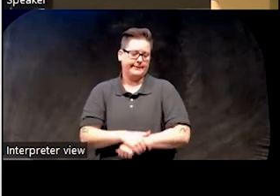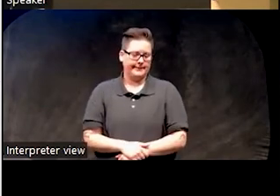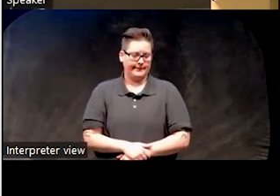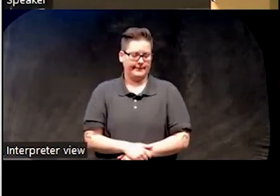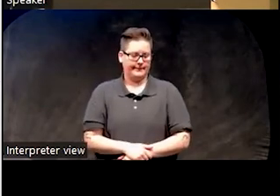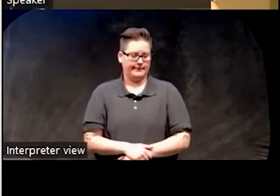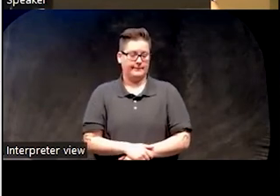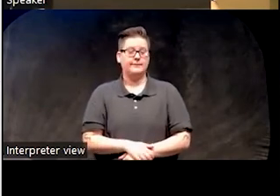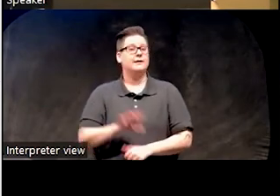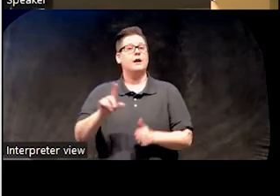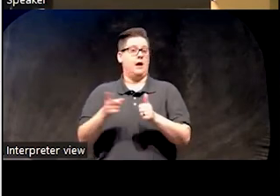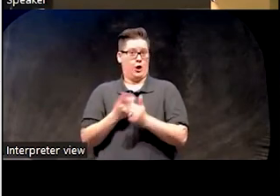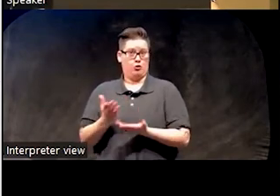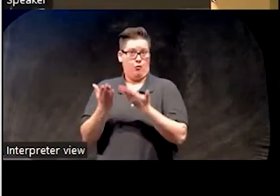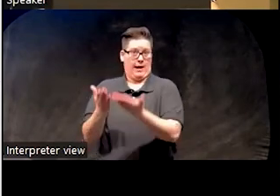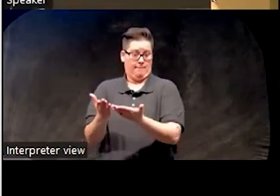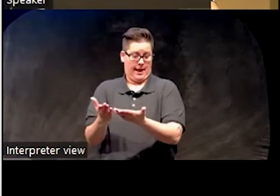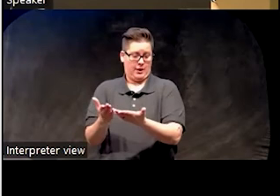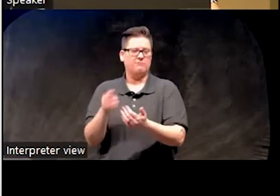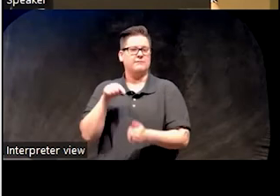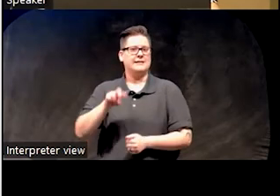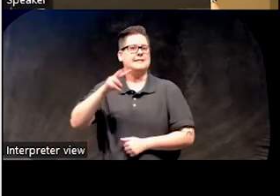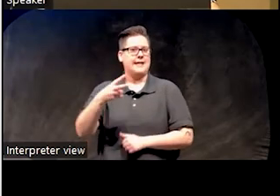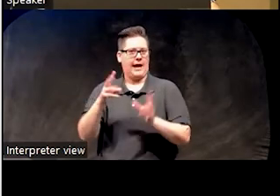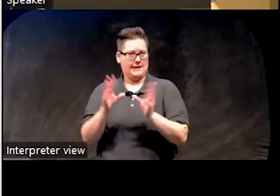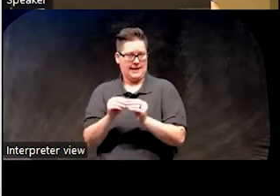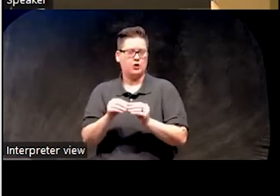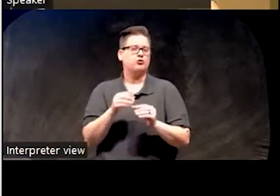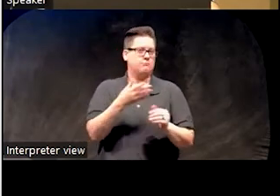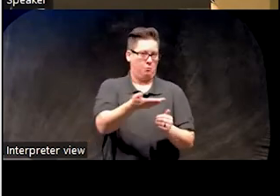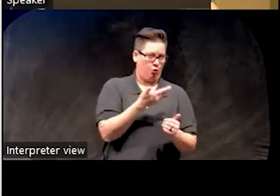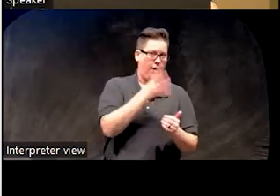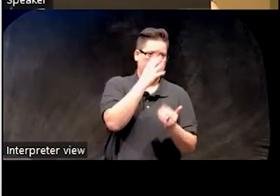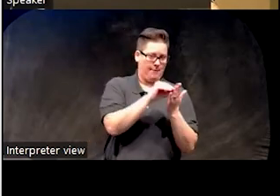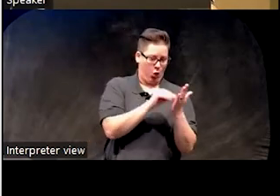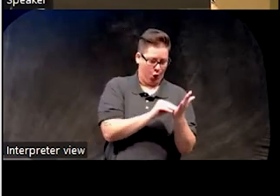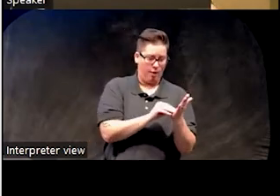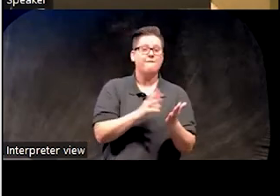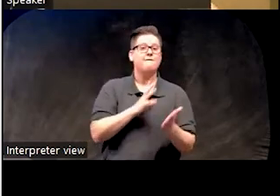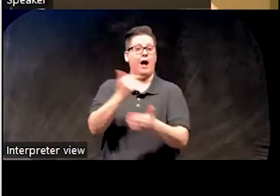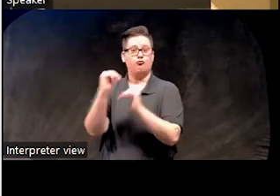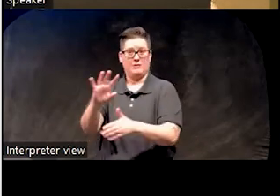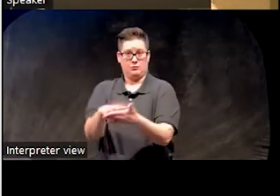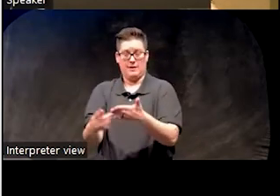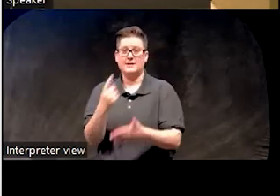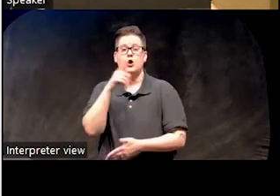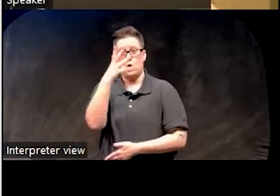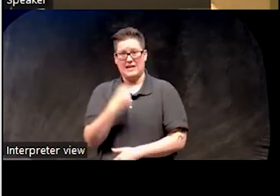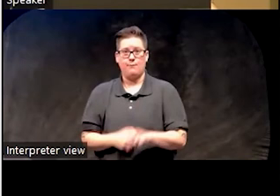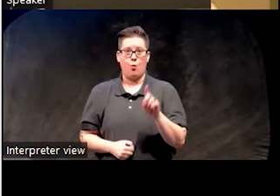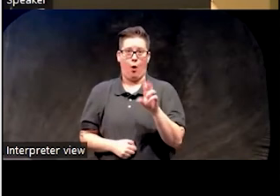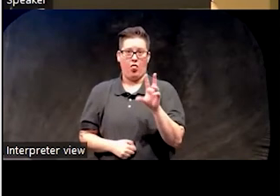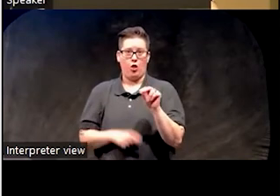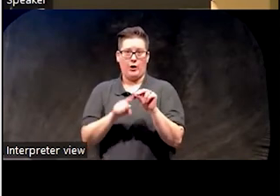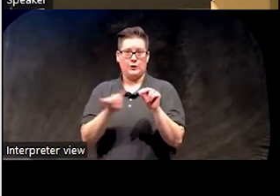So his initial recommendations, this is session two after he's done sleep logs. His sleep restriction schedule was 130 to seven.